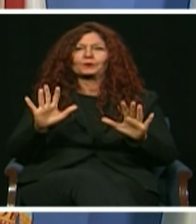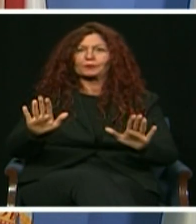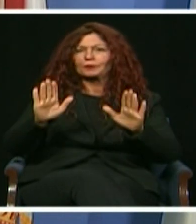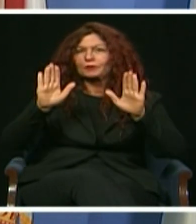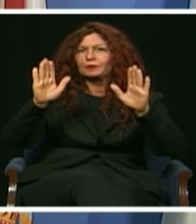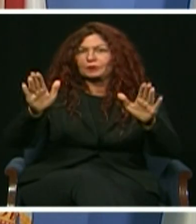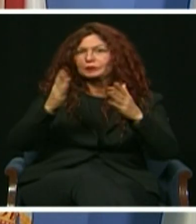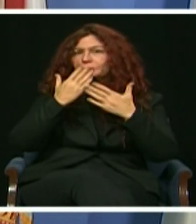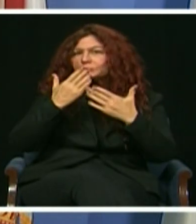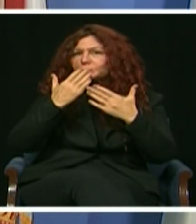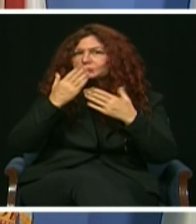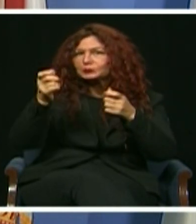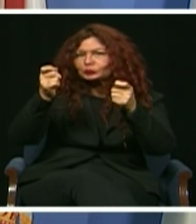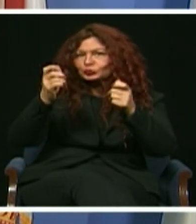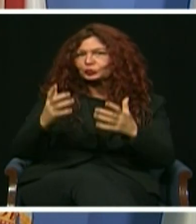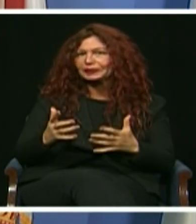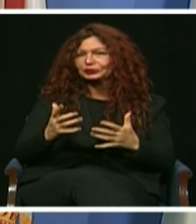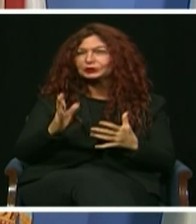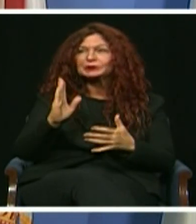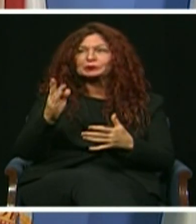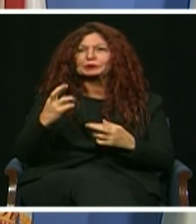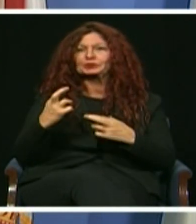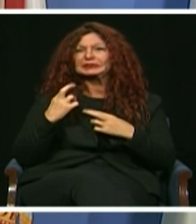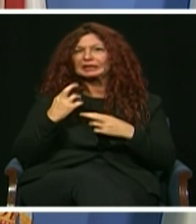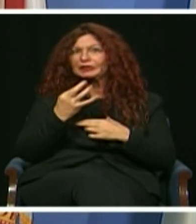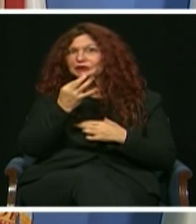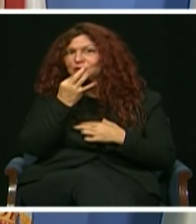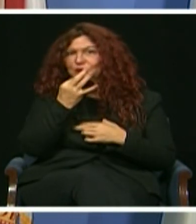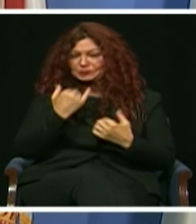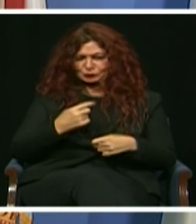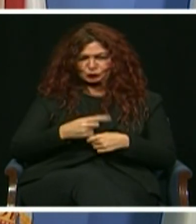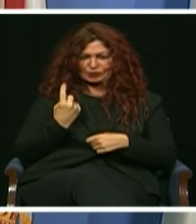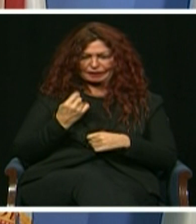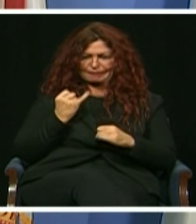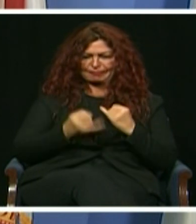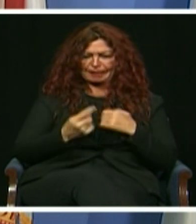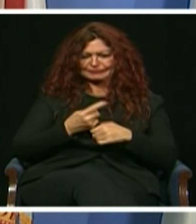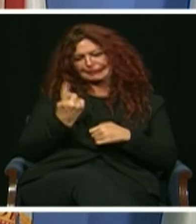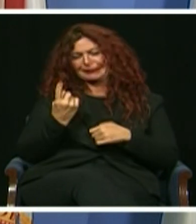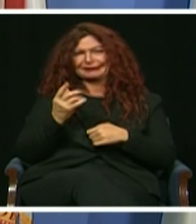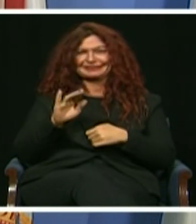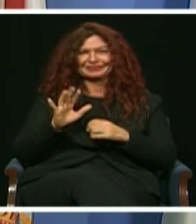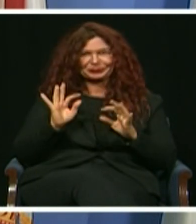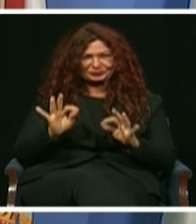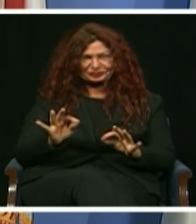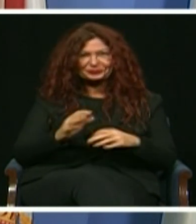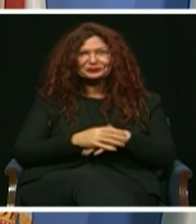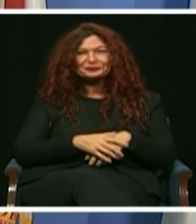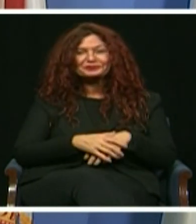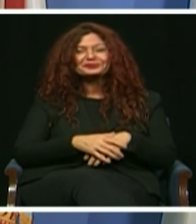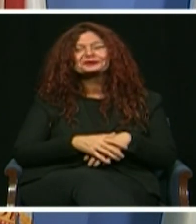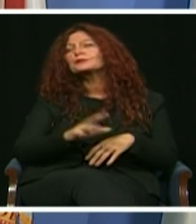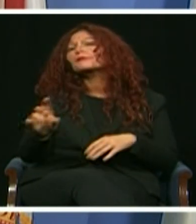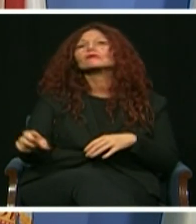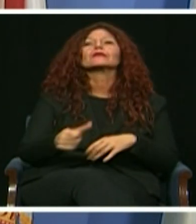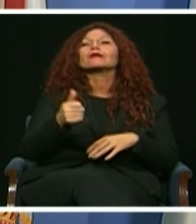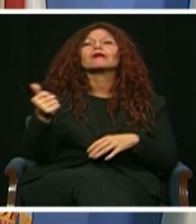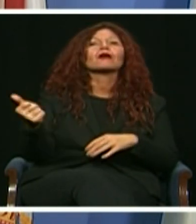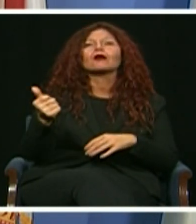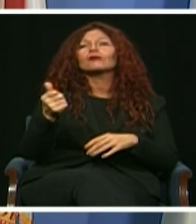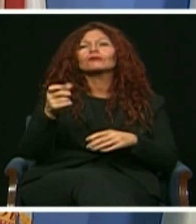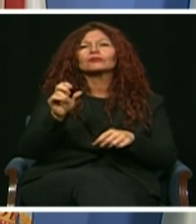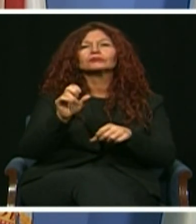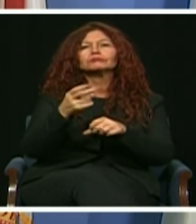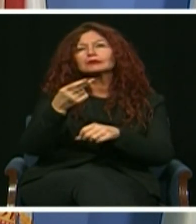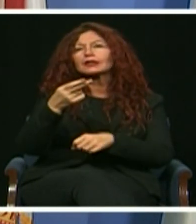of service and wish him a wonderful retirement. Today is his last day. Thanks to Arlene Cuellar and the creativity of our human